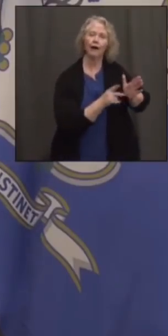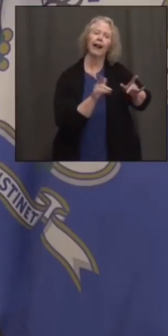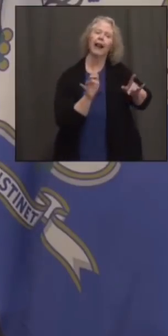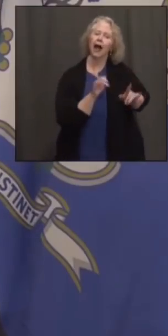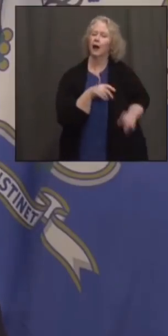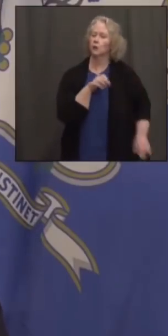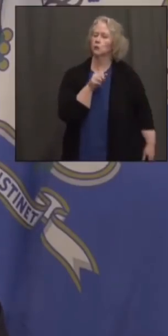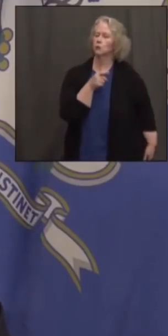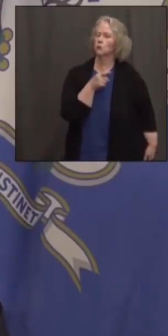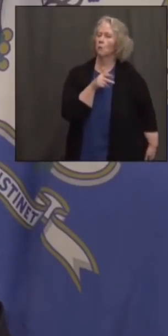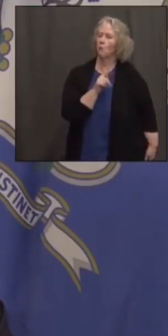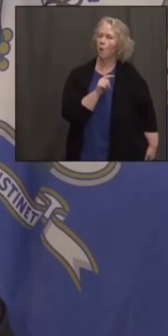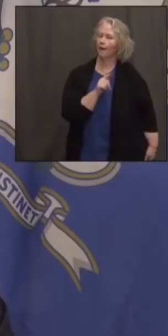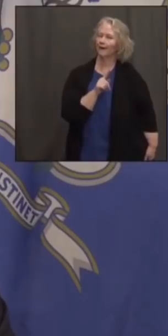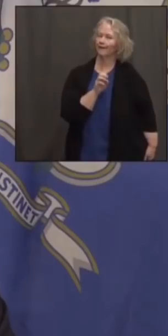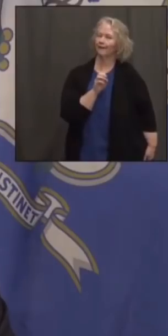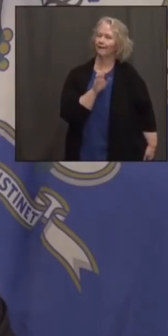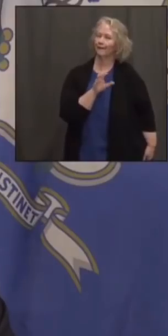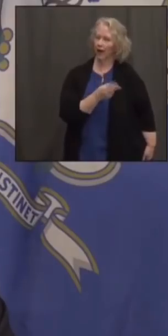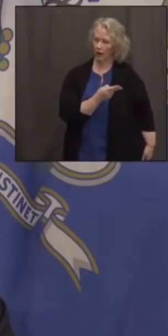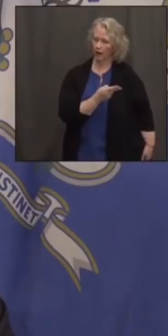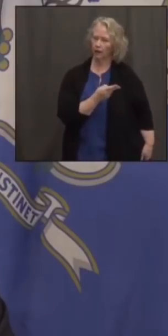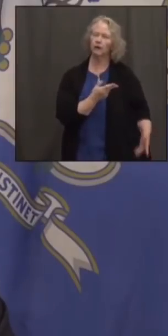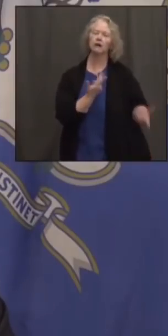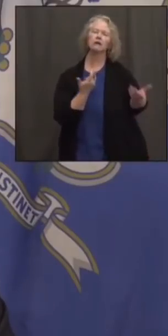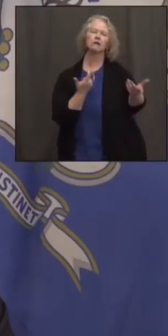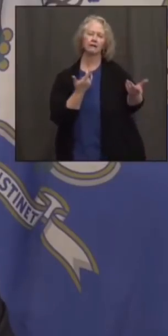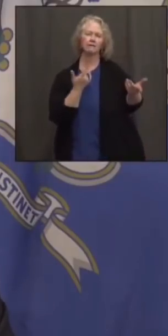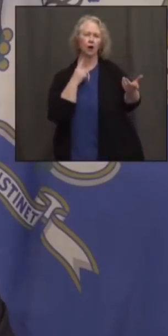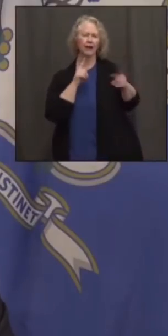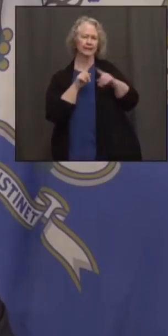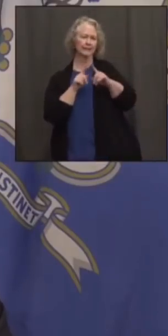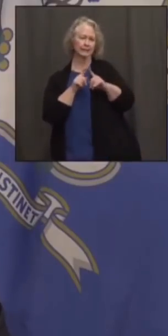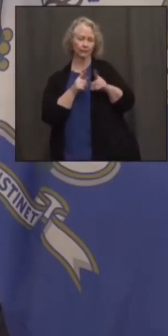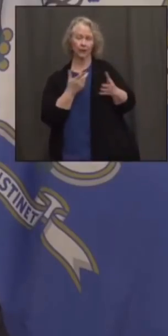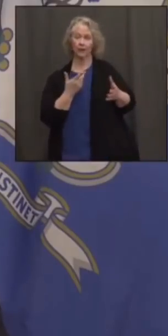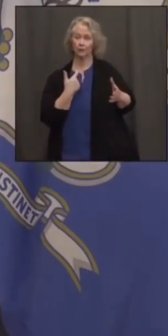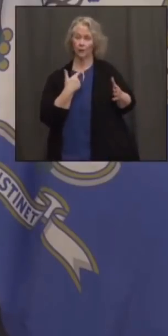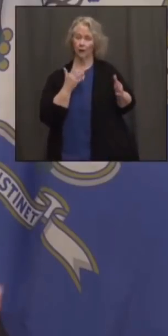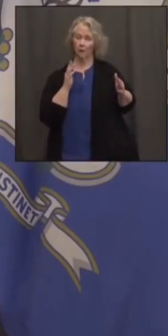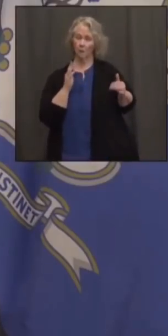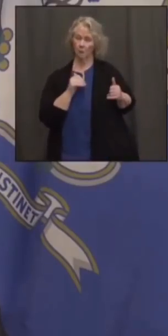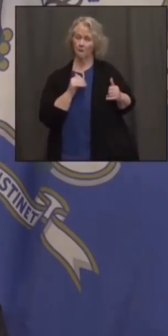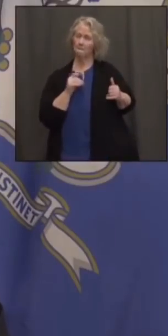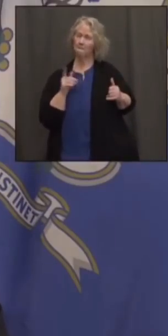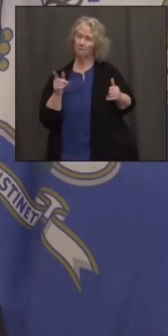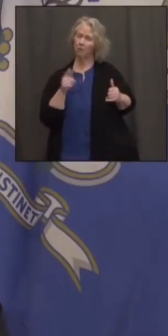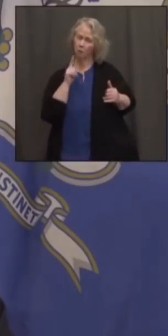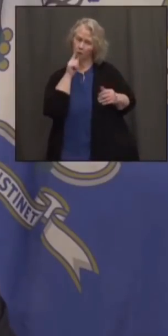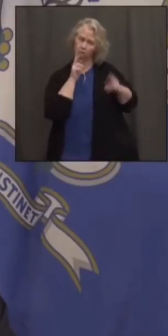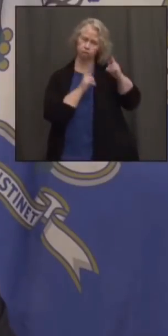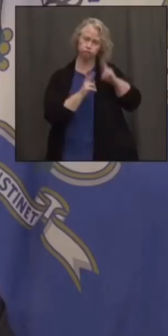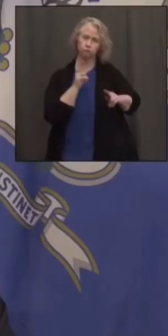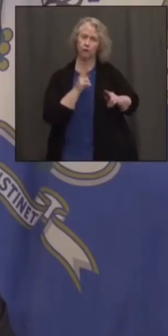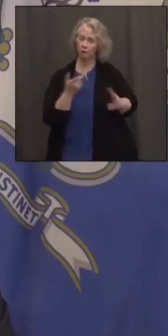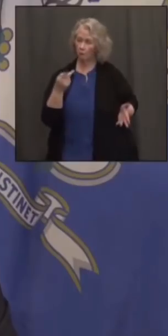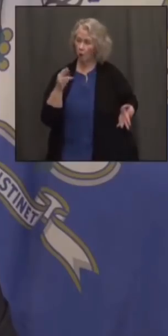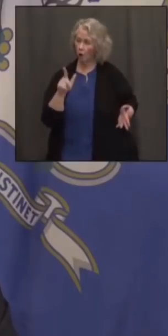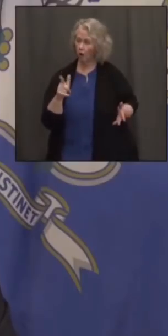to take care of sports betting in, you know, different situations. So I hope they take advantage of that. But, Paul, keep going.